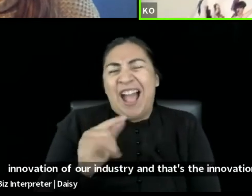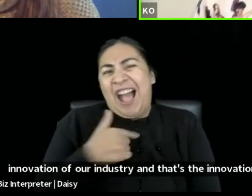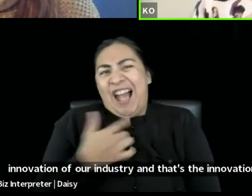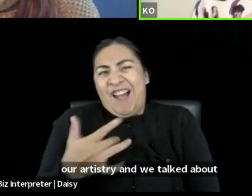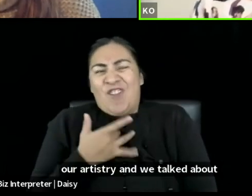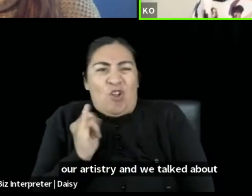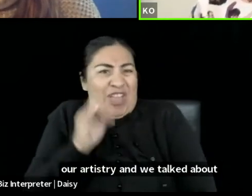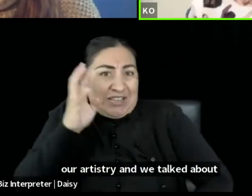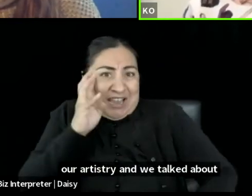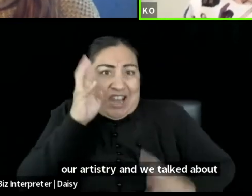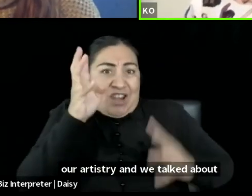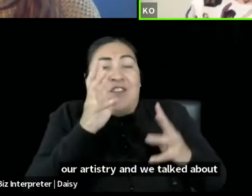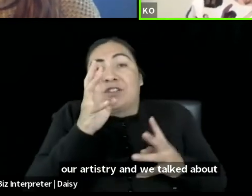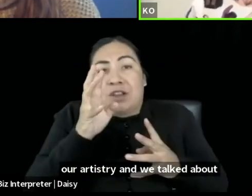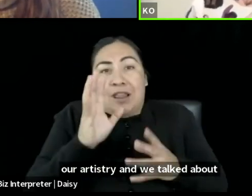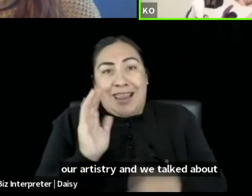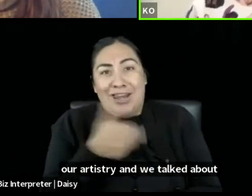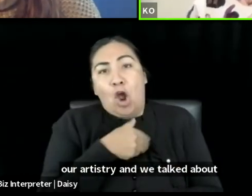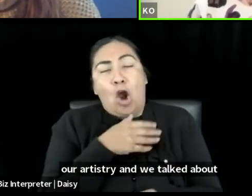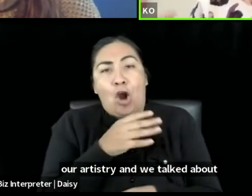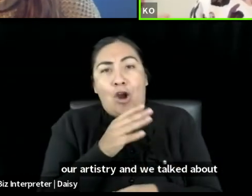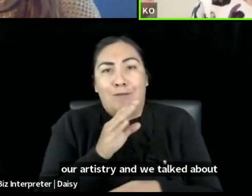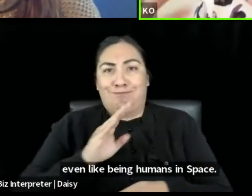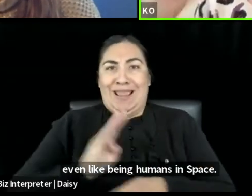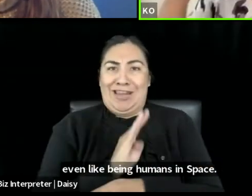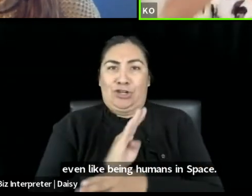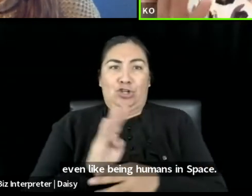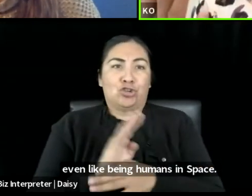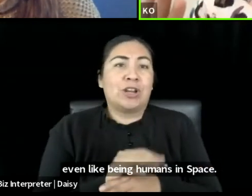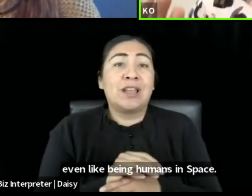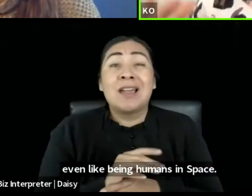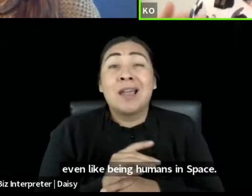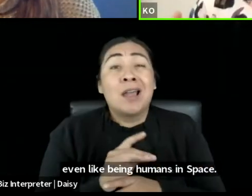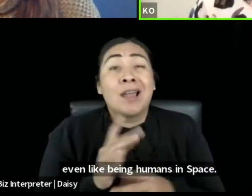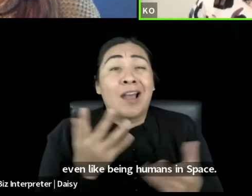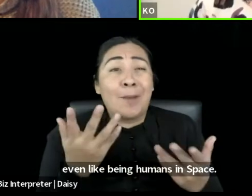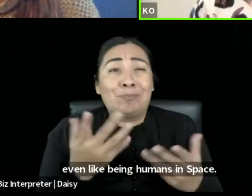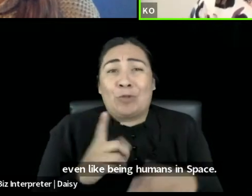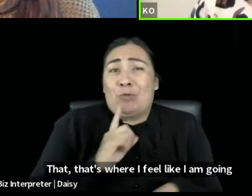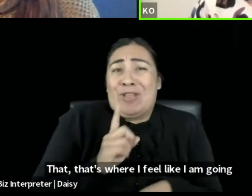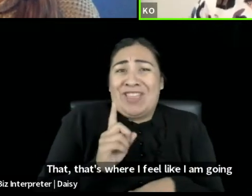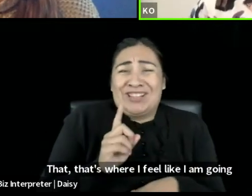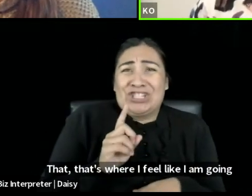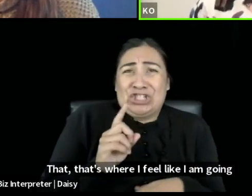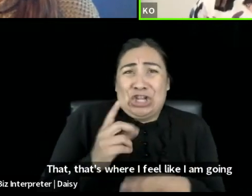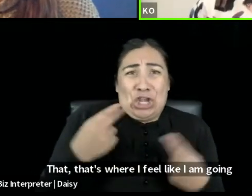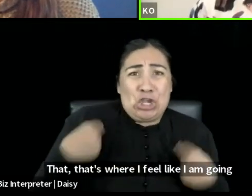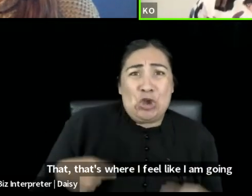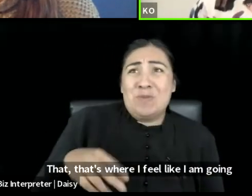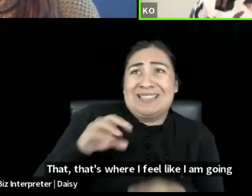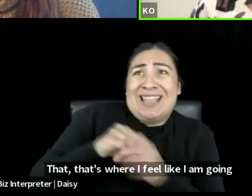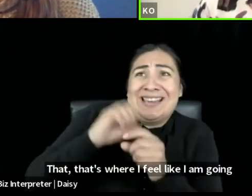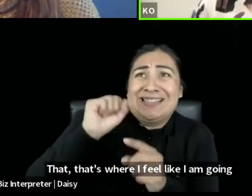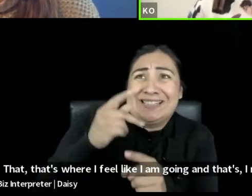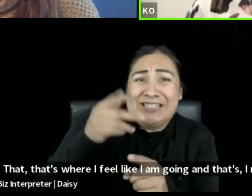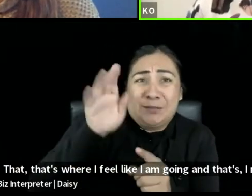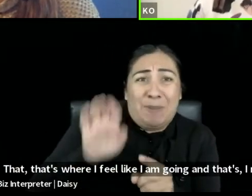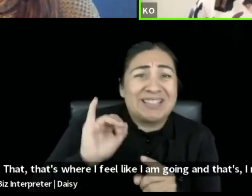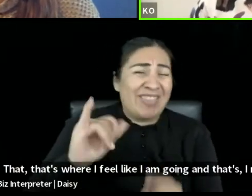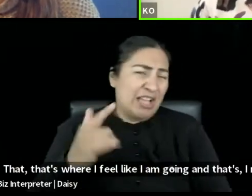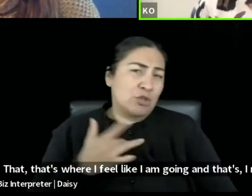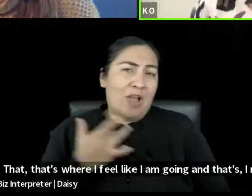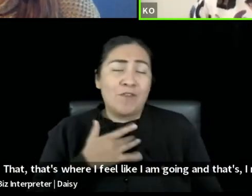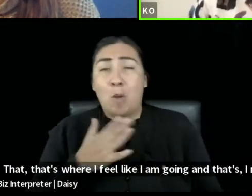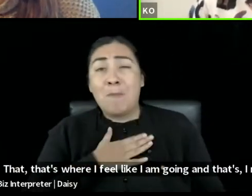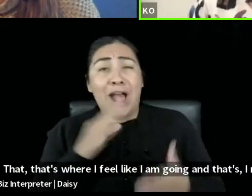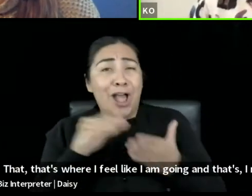humans in space, um, that that's where I feel like I am going. And that's, I mean, my students are